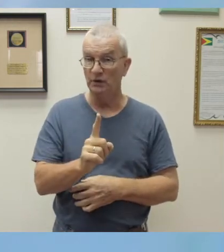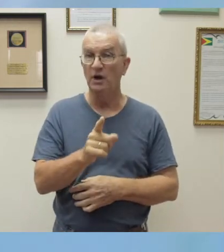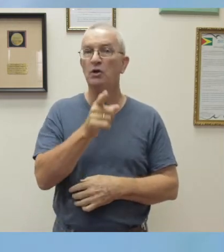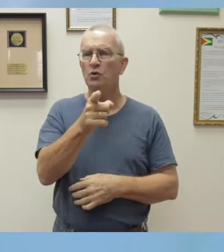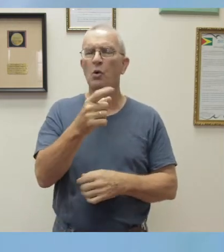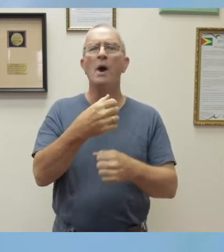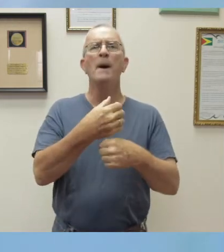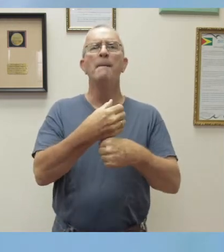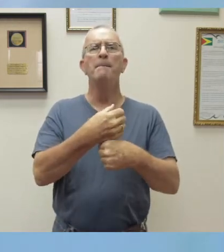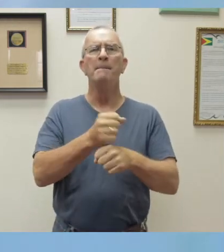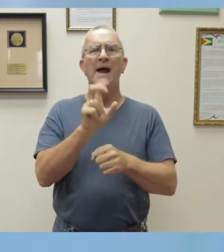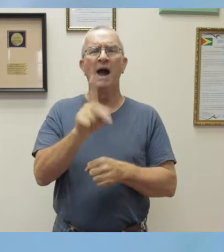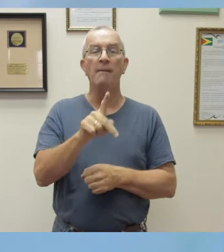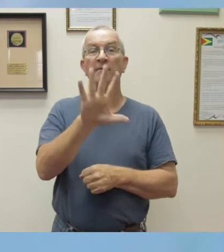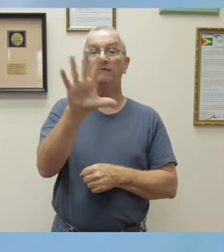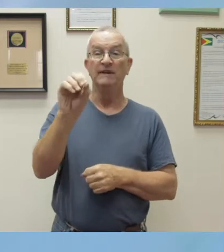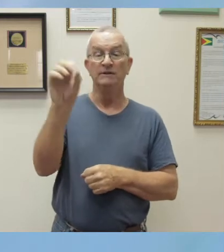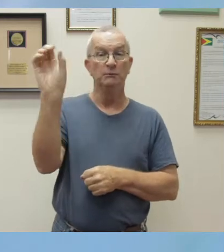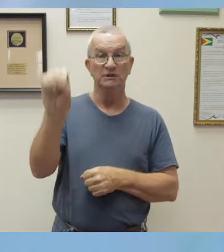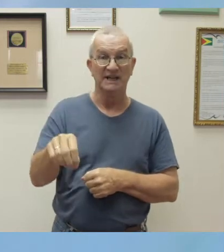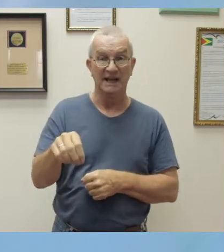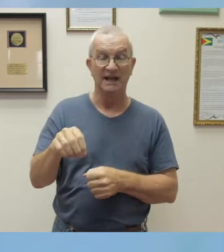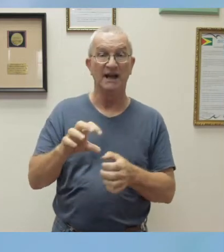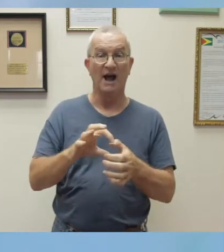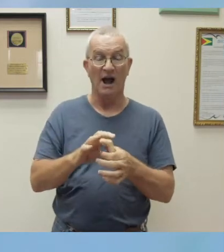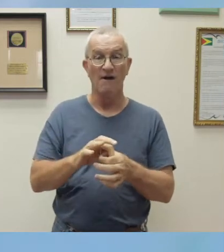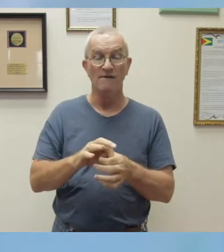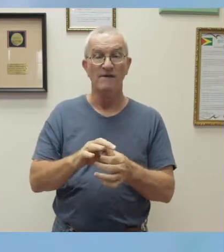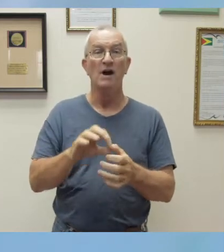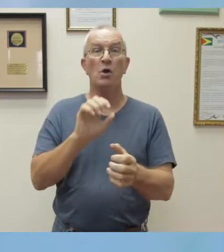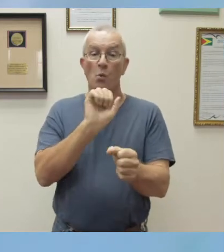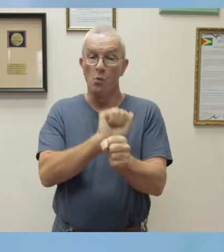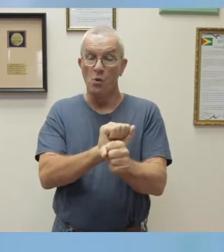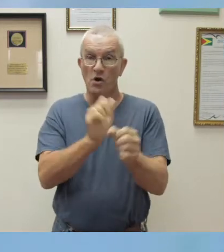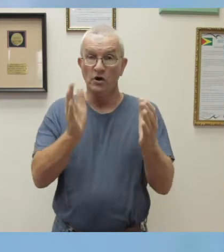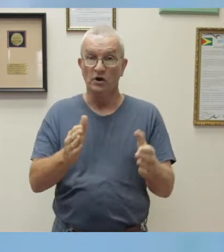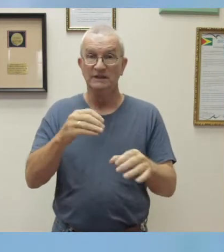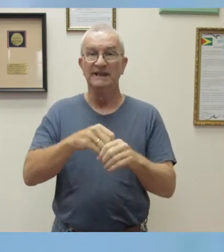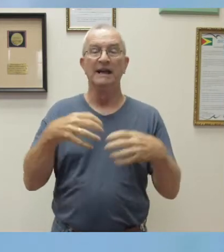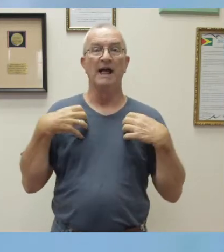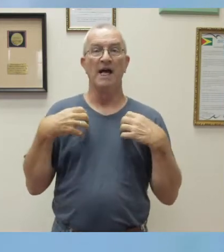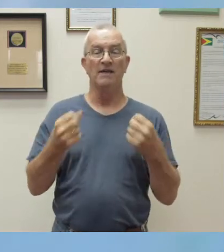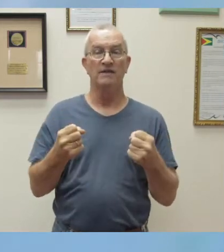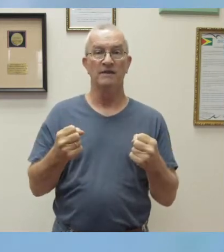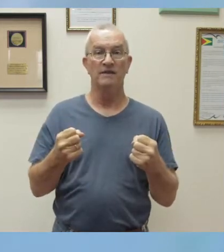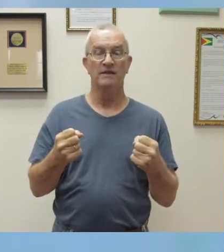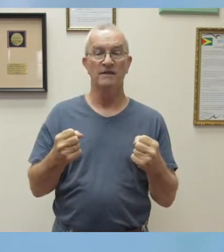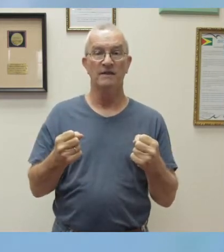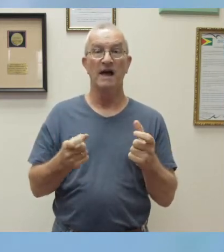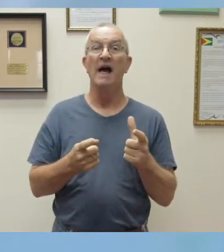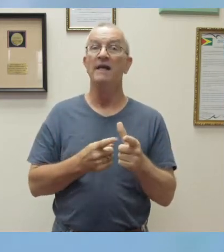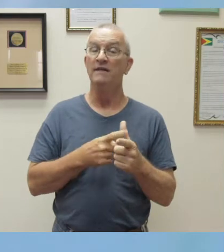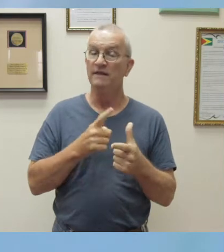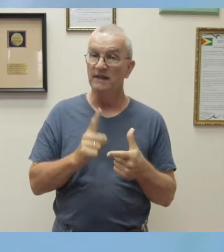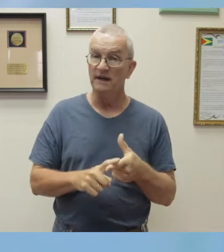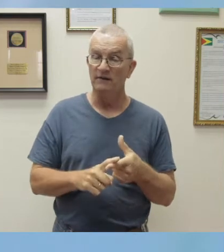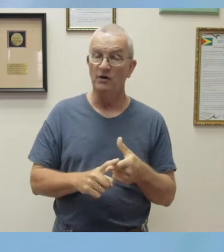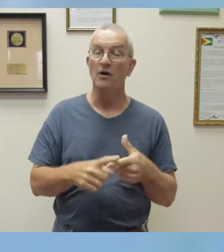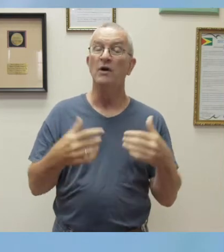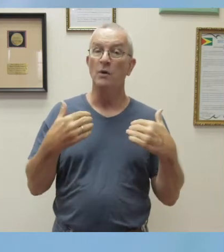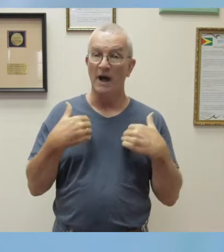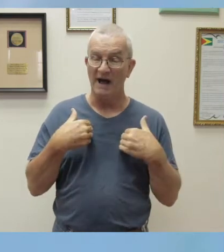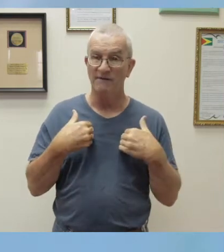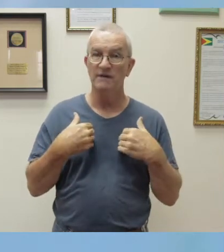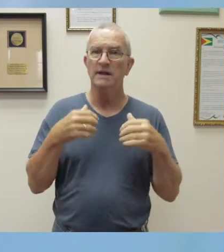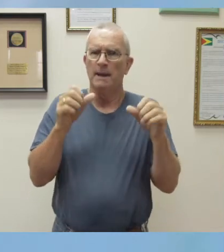% of the human resource for health and therefore have the potential to effect